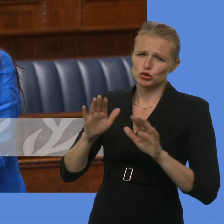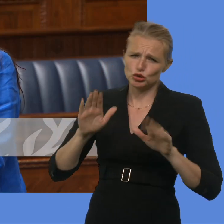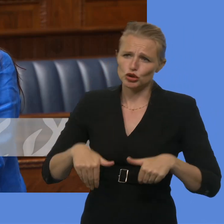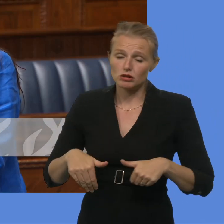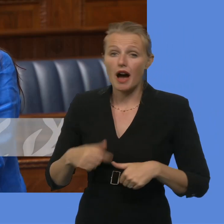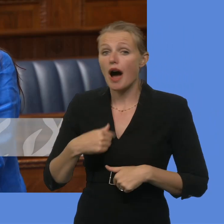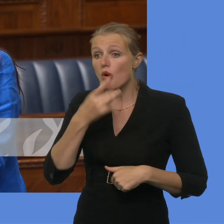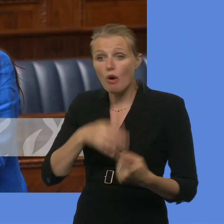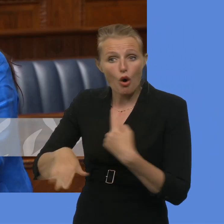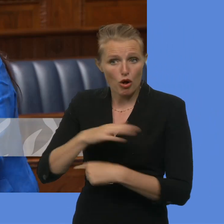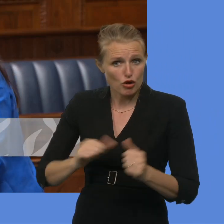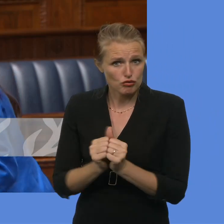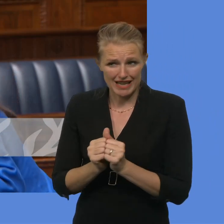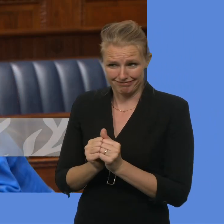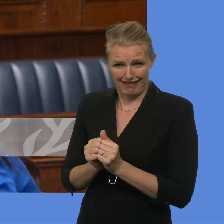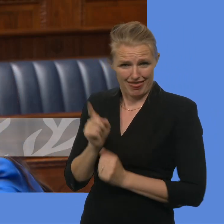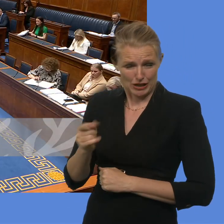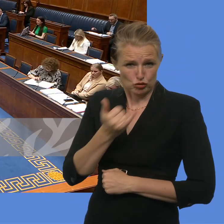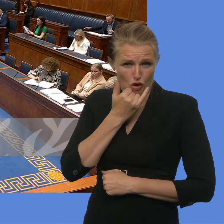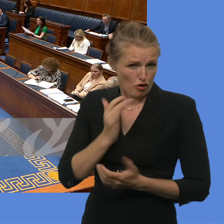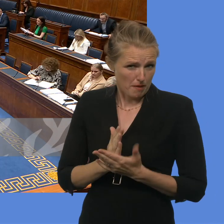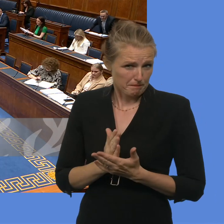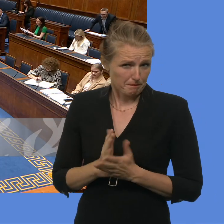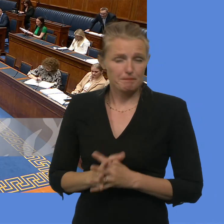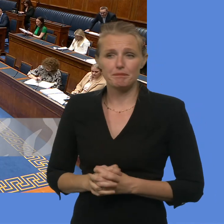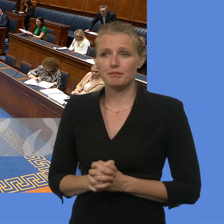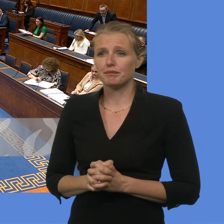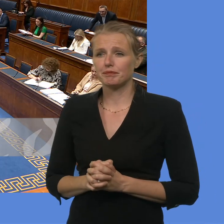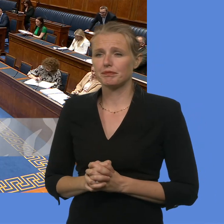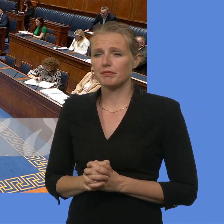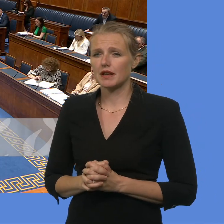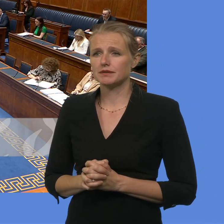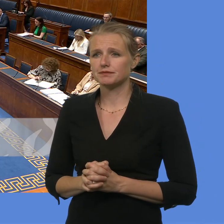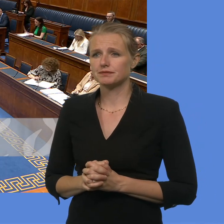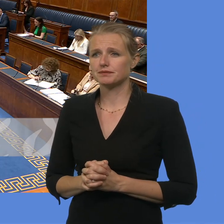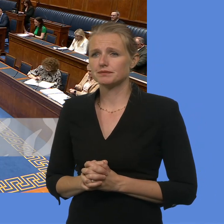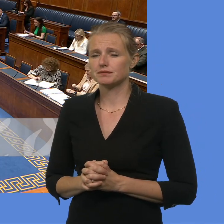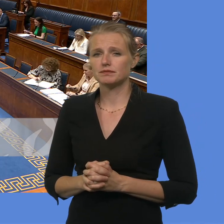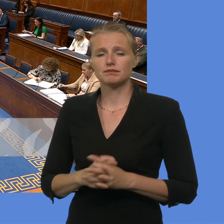in terms of that approach. Philip McGuigan. Three. Question three.